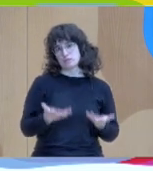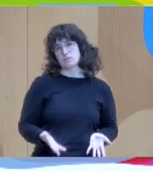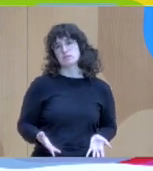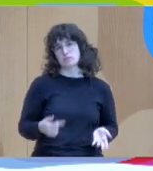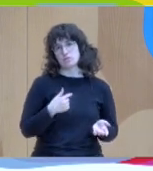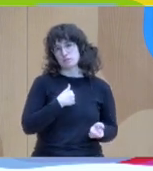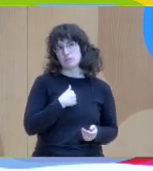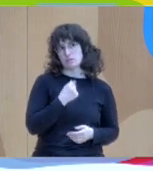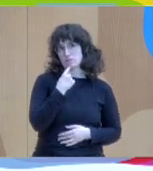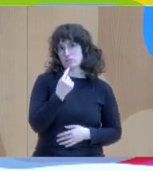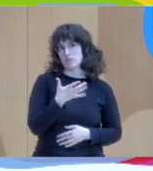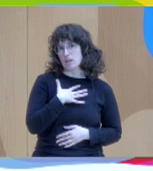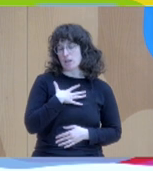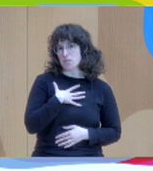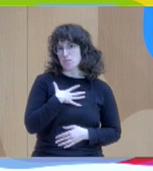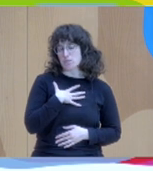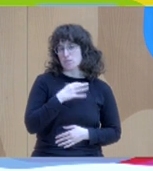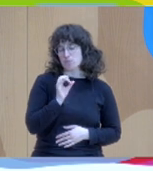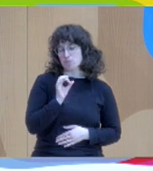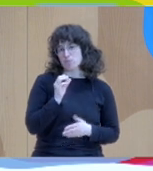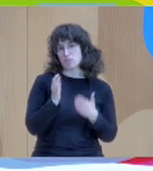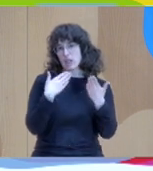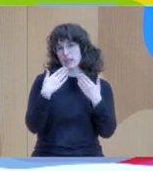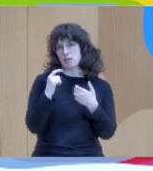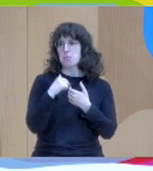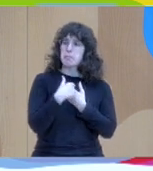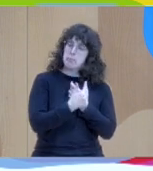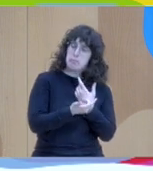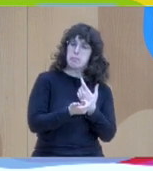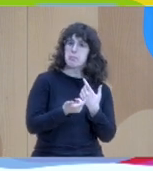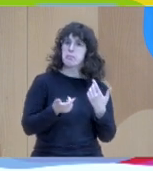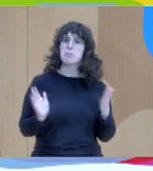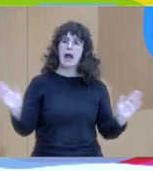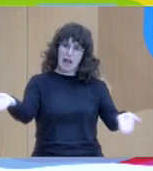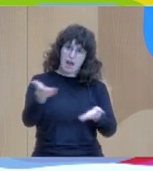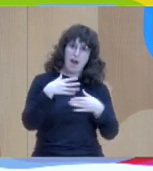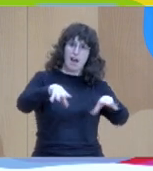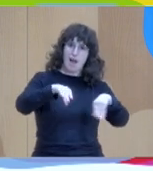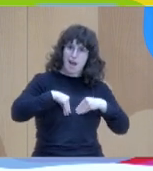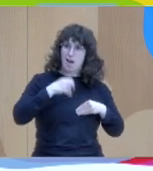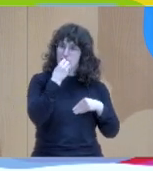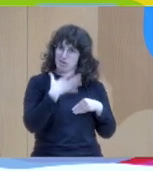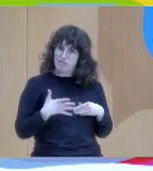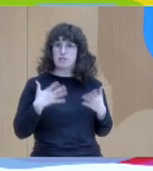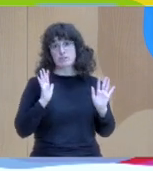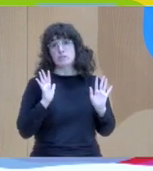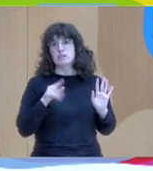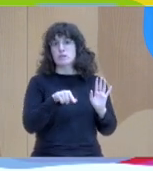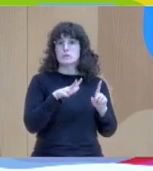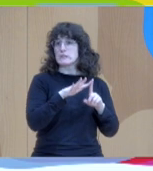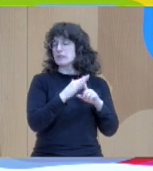then we were asked okay these are the very complex cases but how about